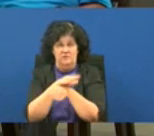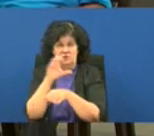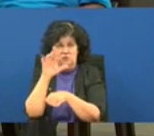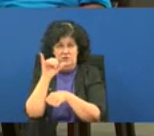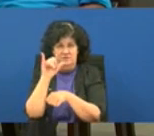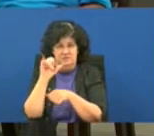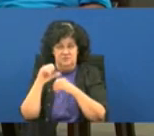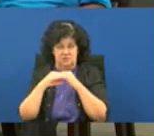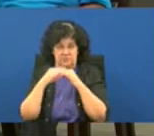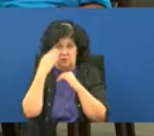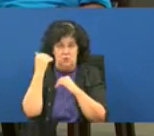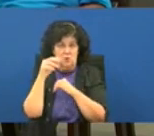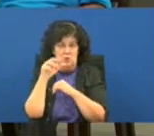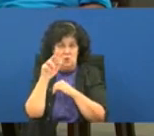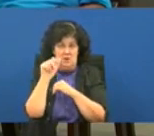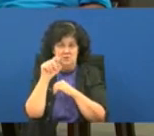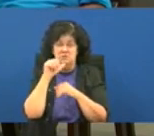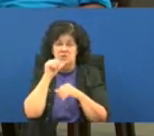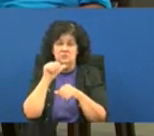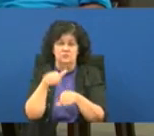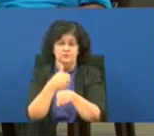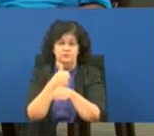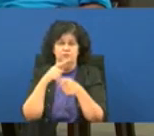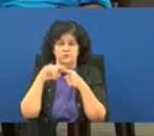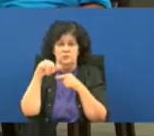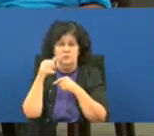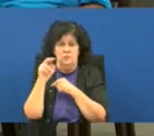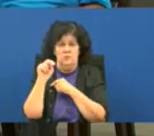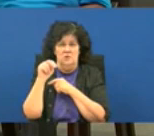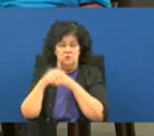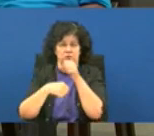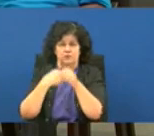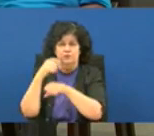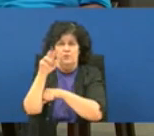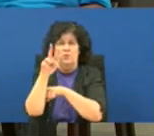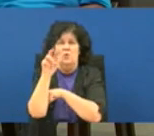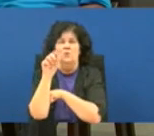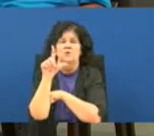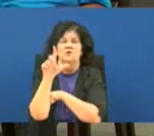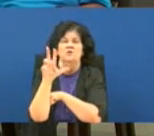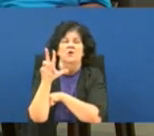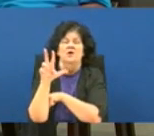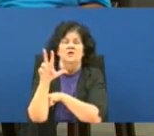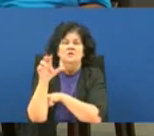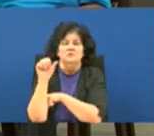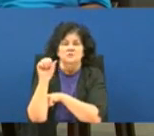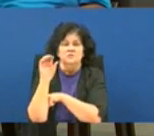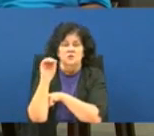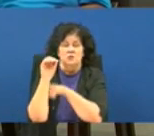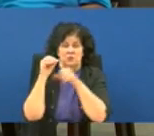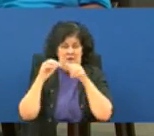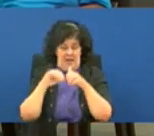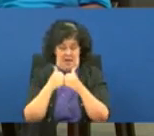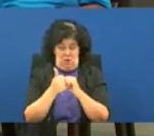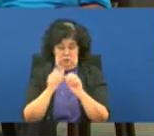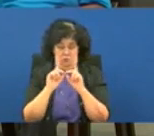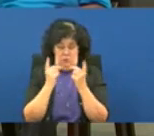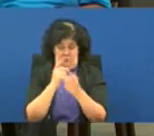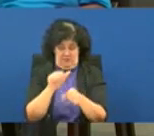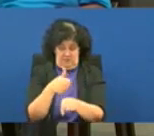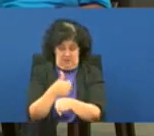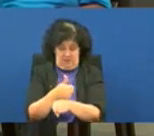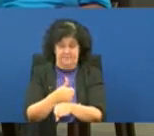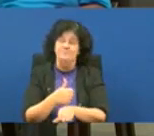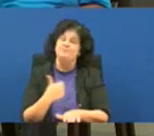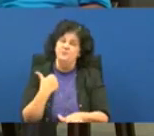that those rates do not go in effect until 20 um january of 2023 so the way that the department set it up there is um